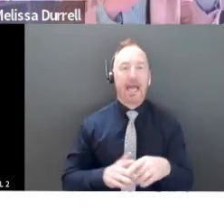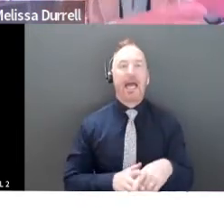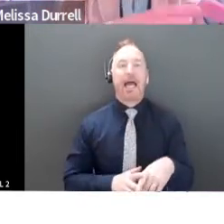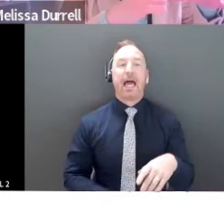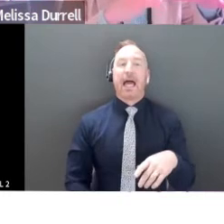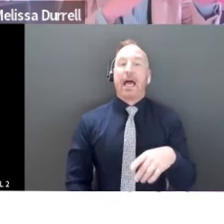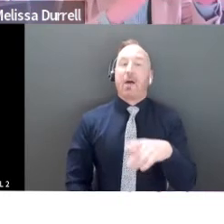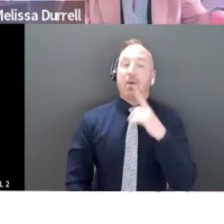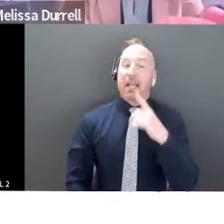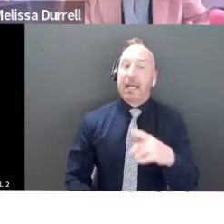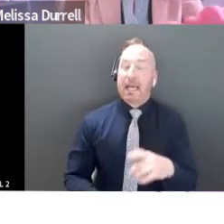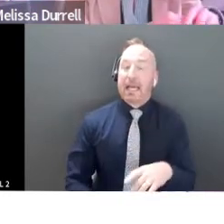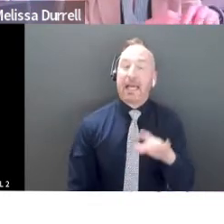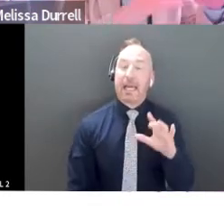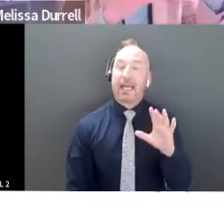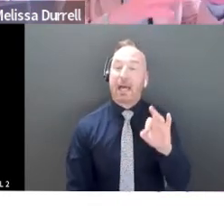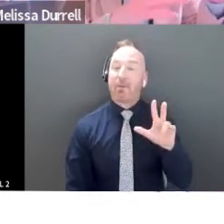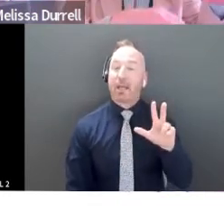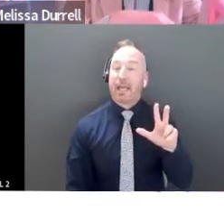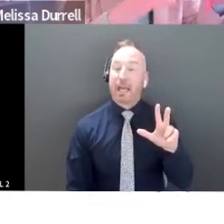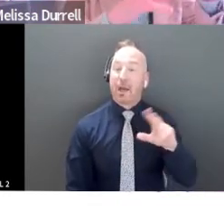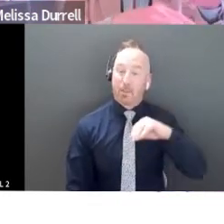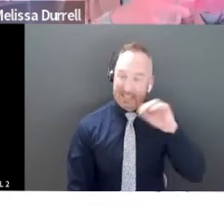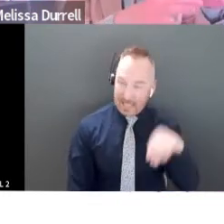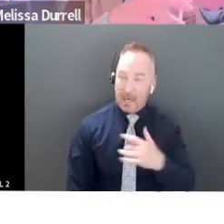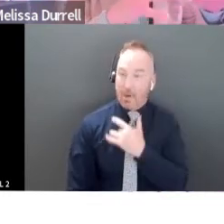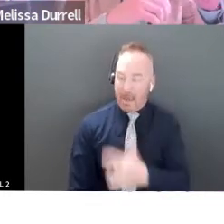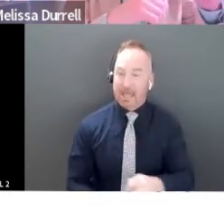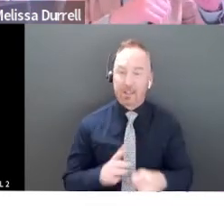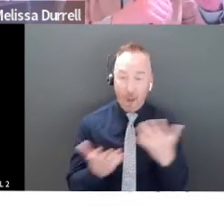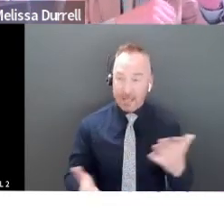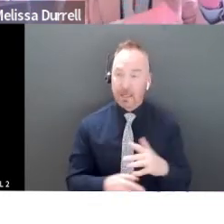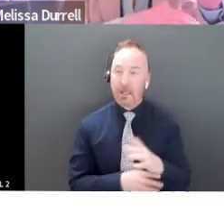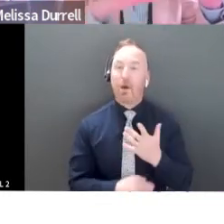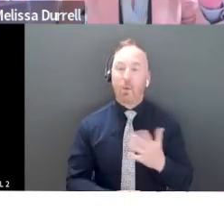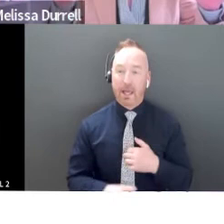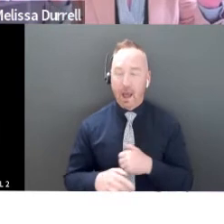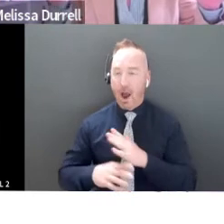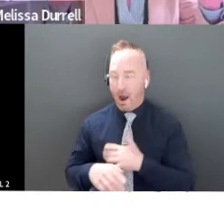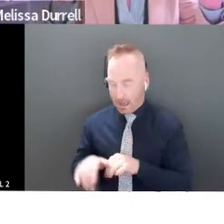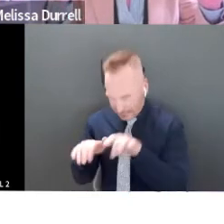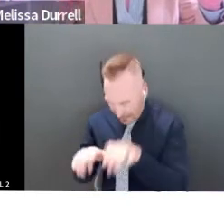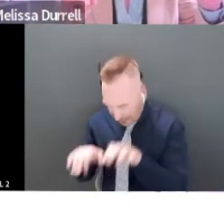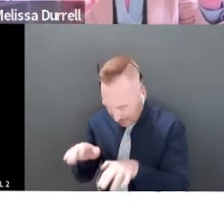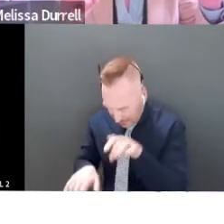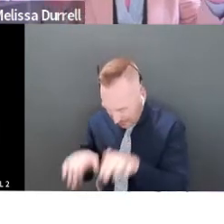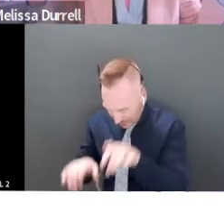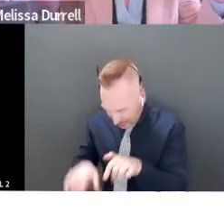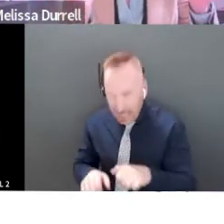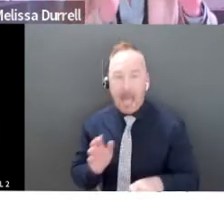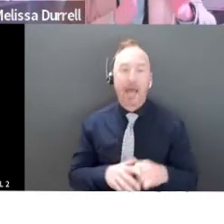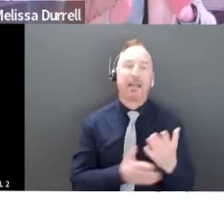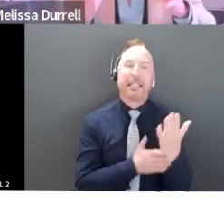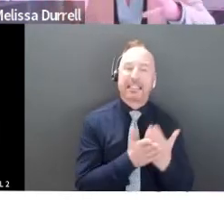of the time we spend working on our deck heads down, we're typing away. And then we spend maybe 7% practicing.